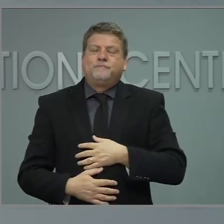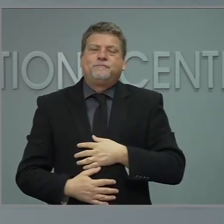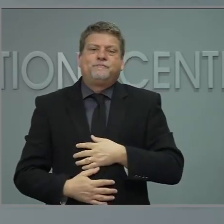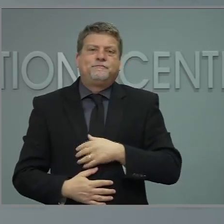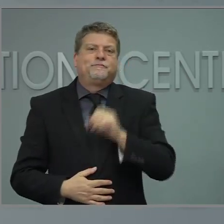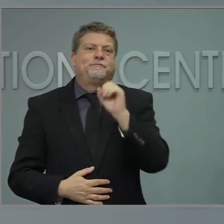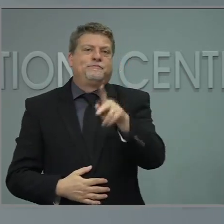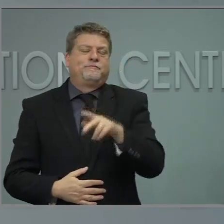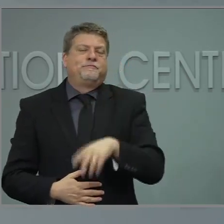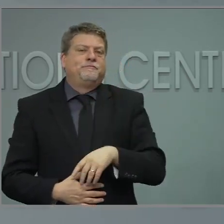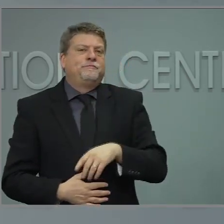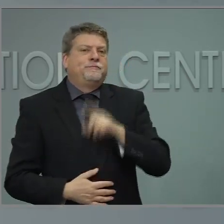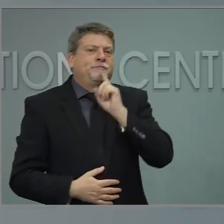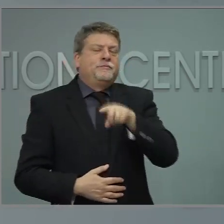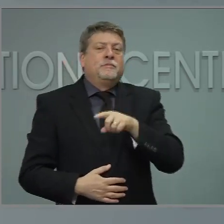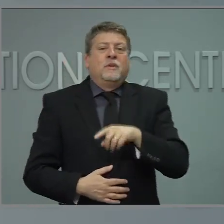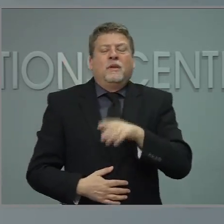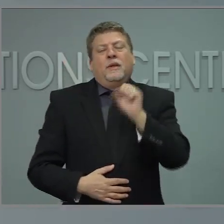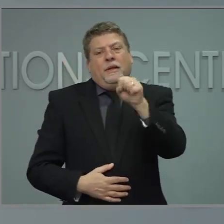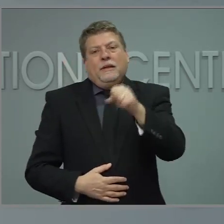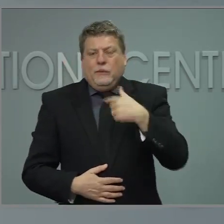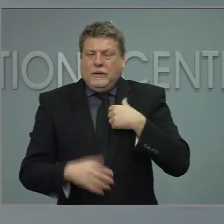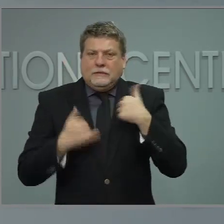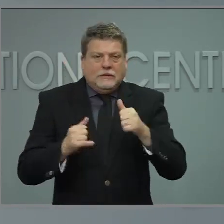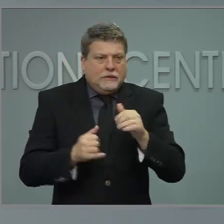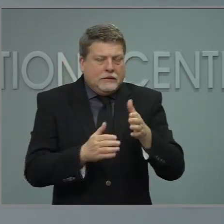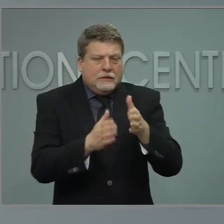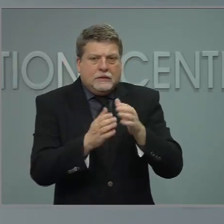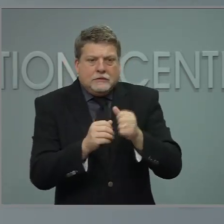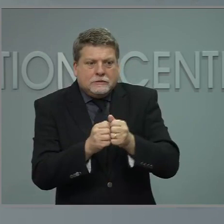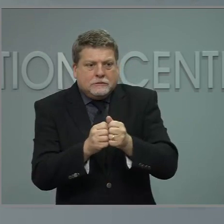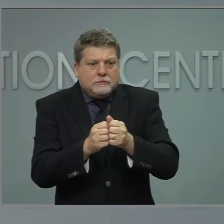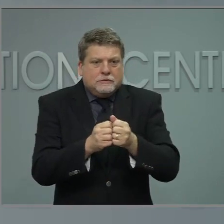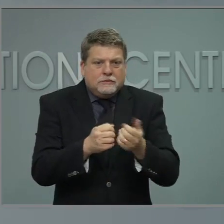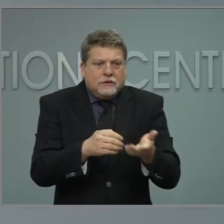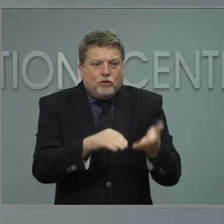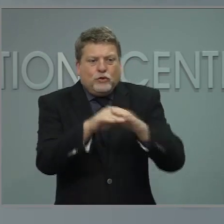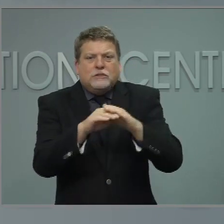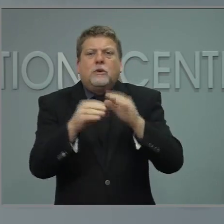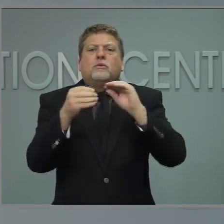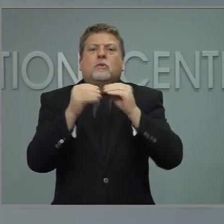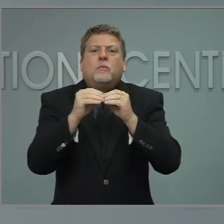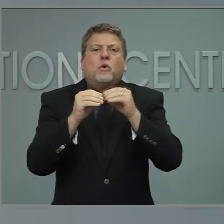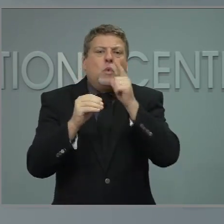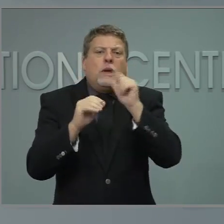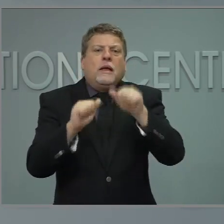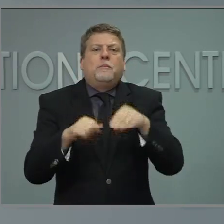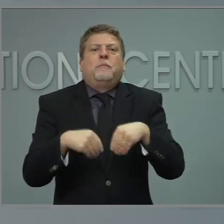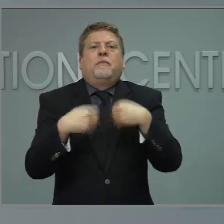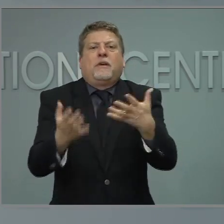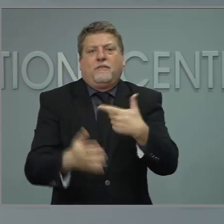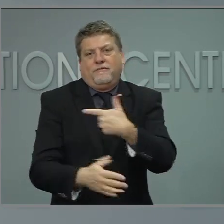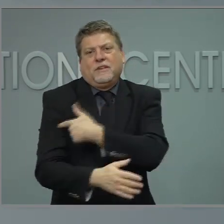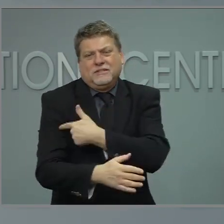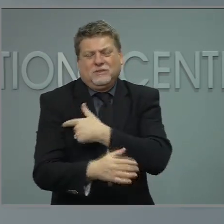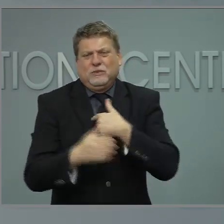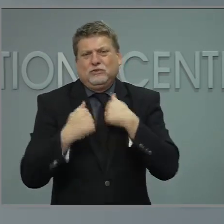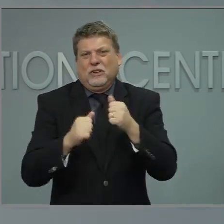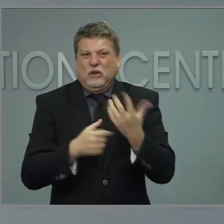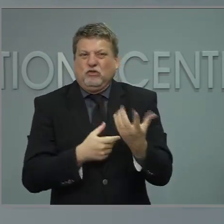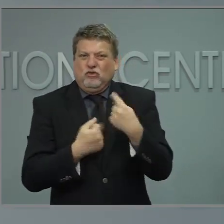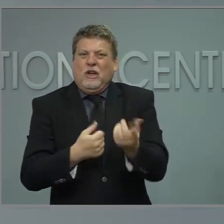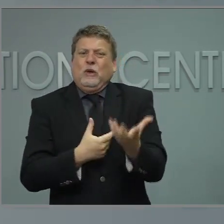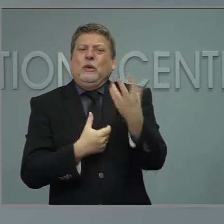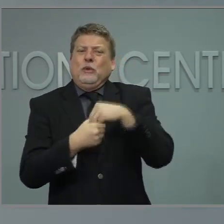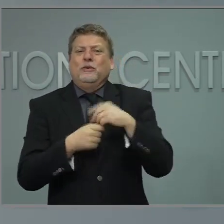expand the number of providers that we have, including doctor's offices. One of the things that has prevented